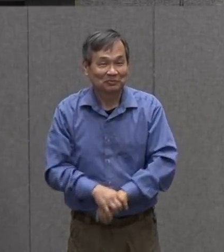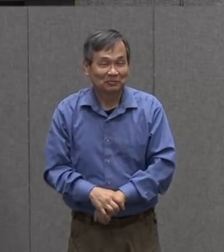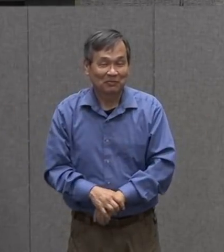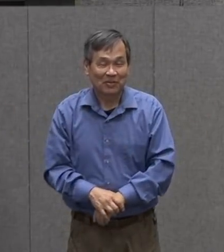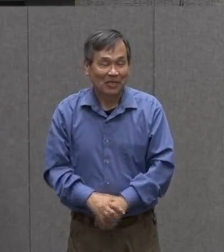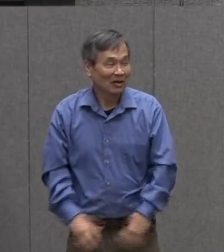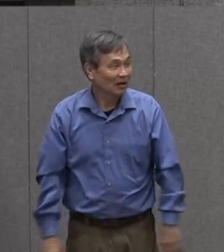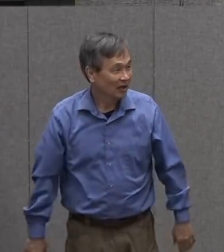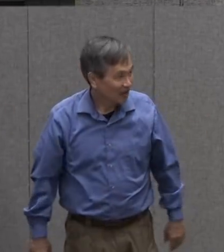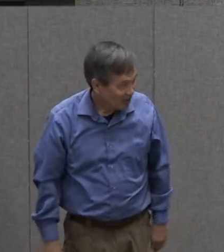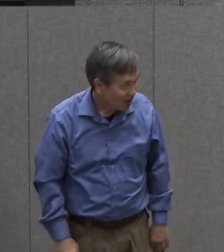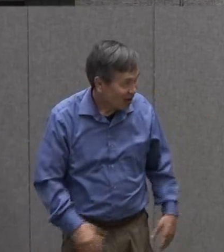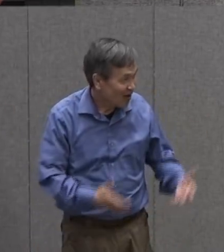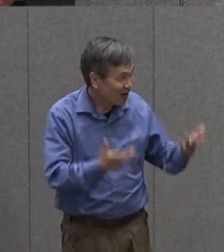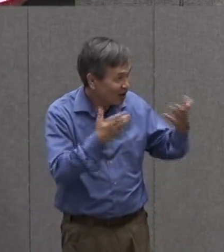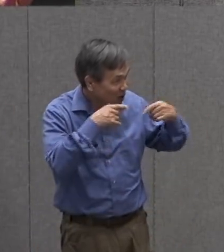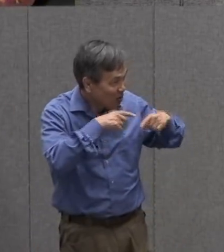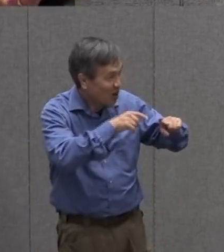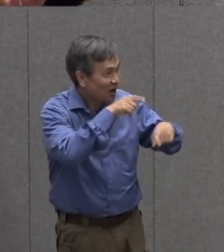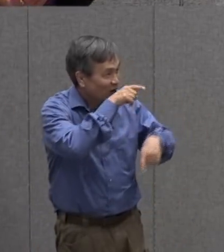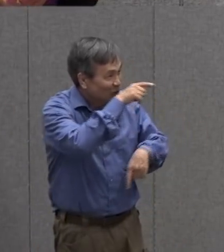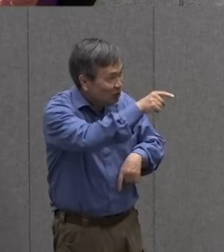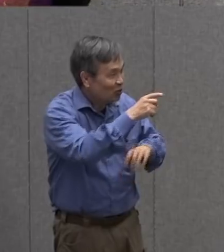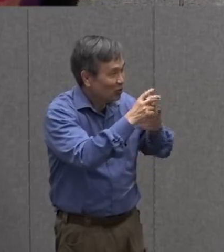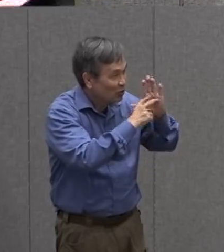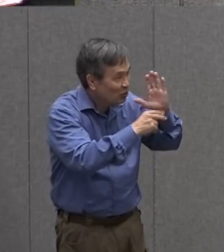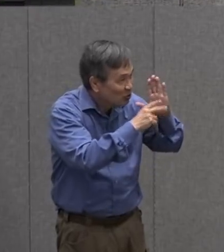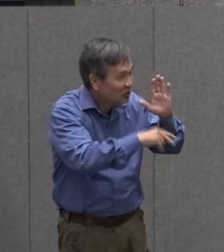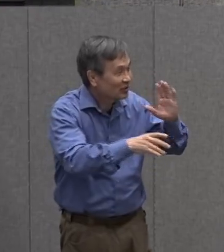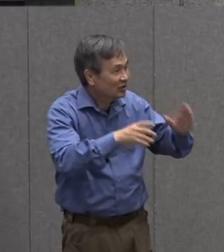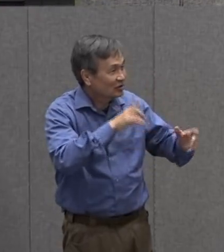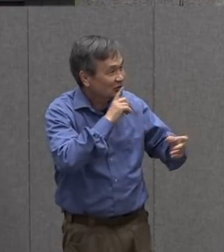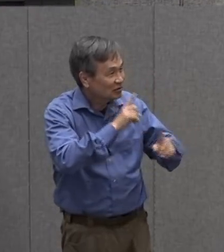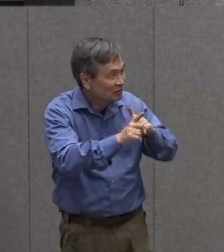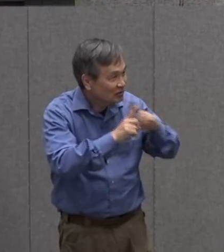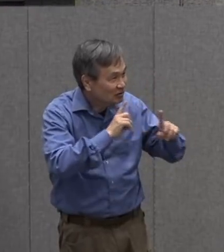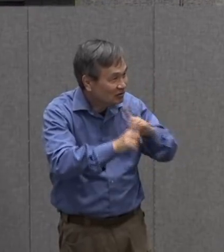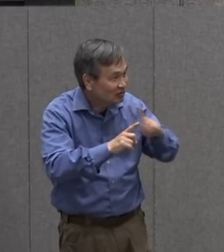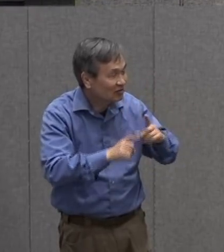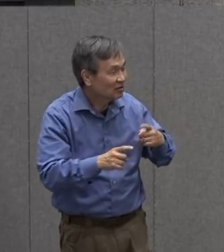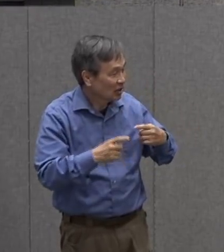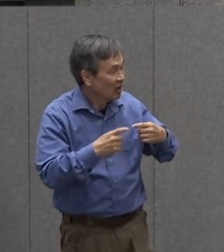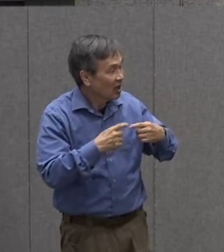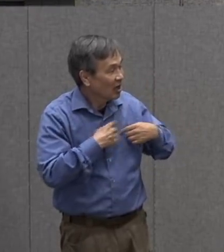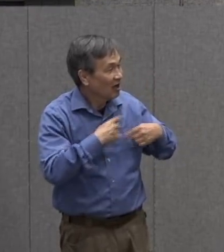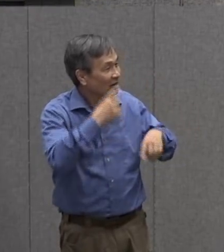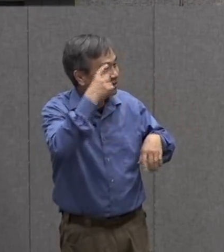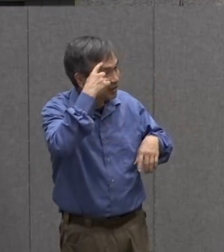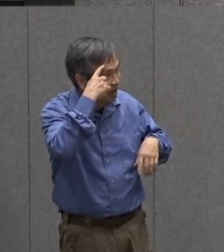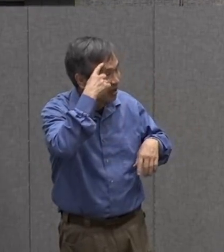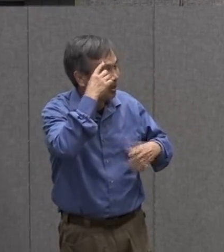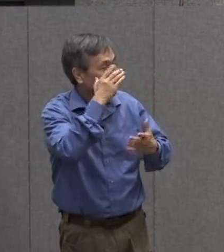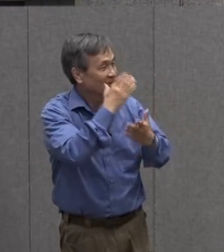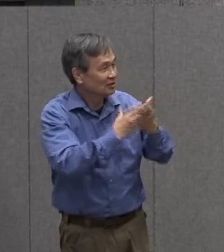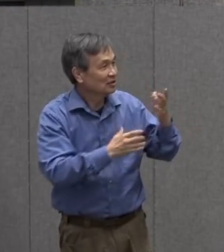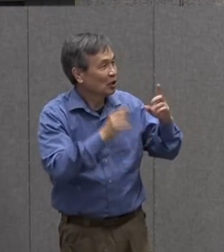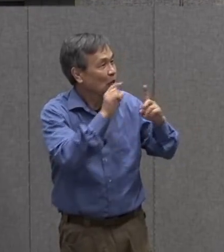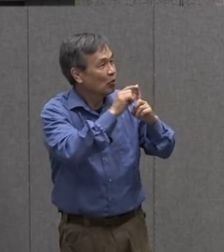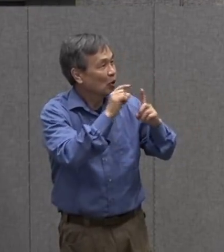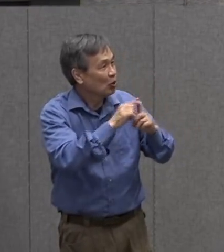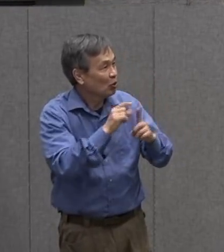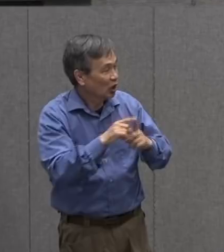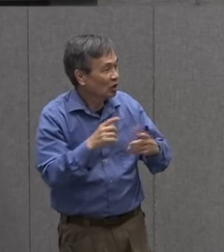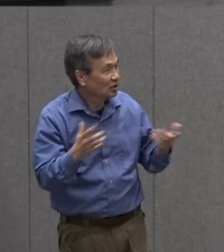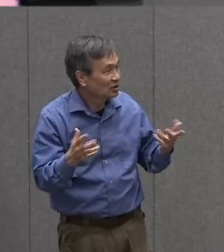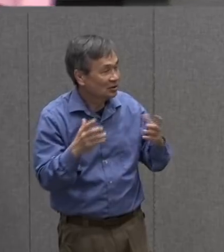while you were talking and reading parts of that story i thought of some words that